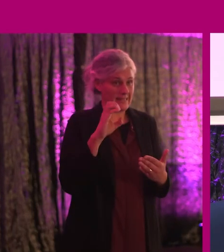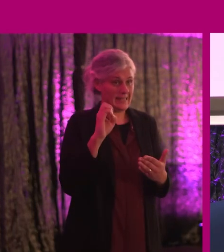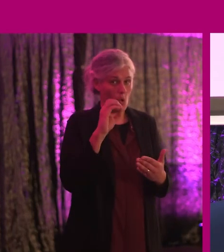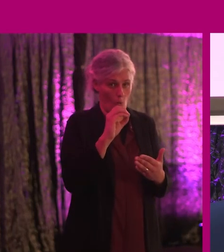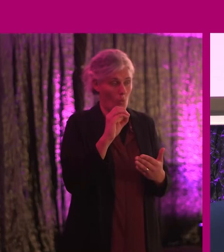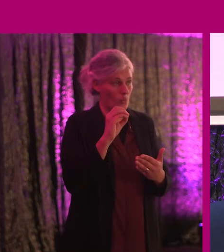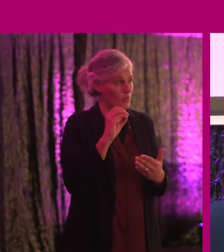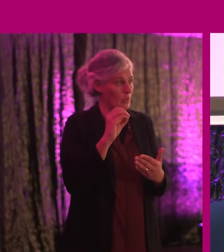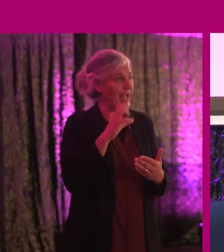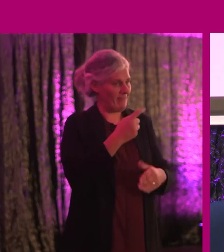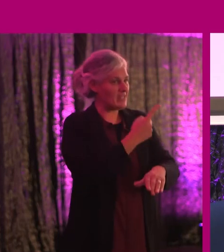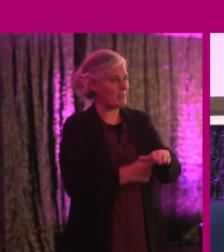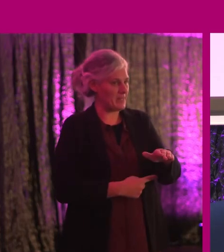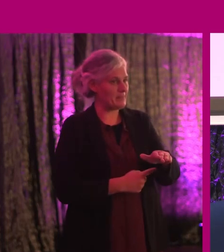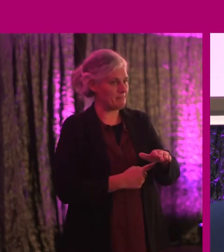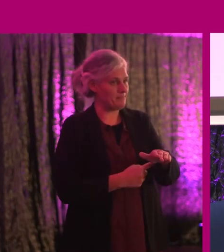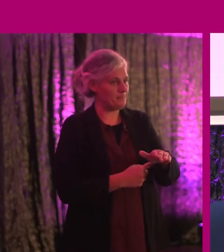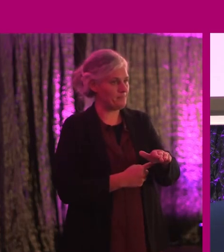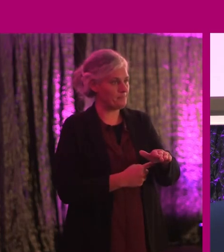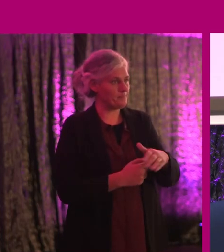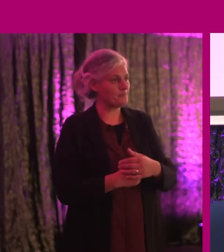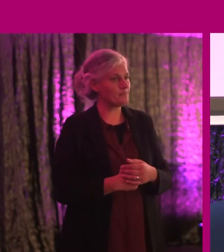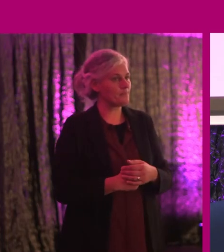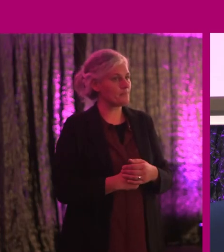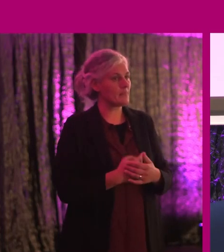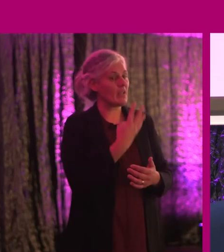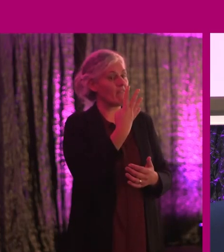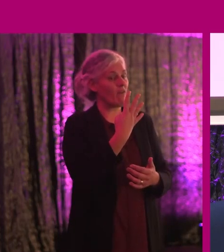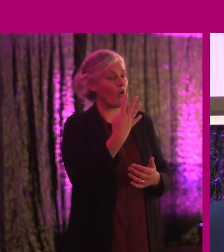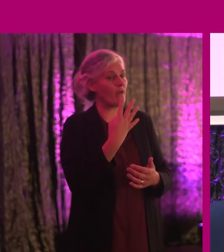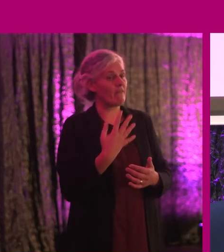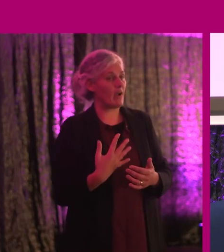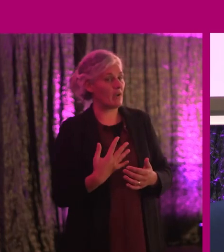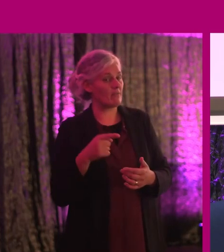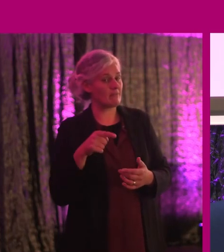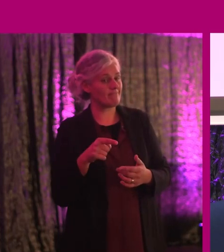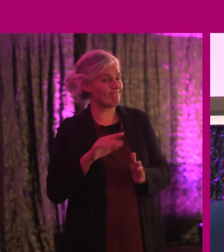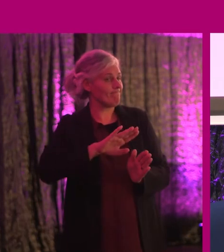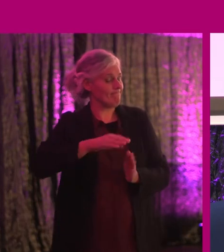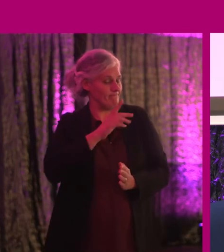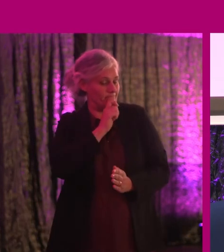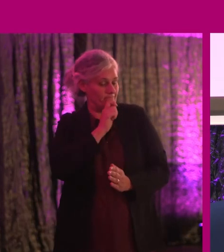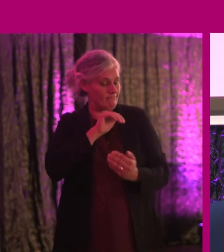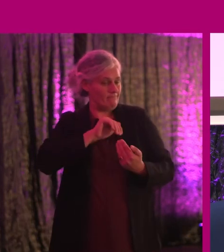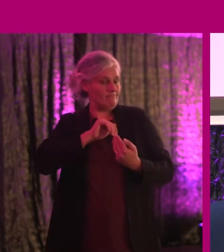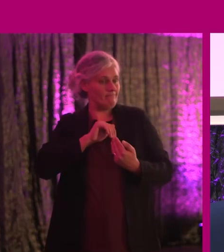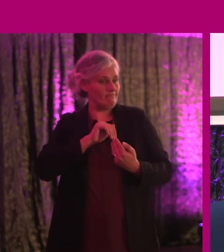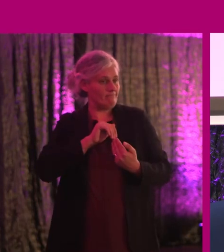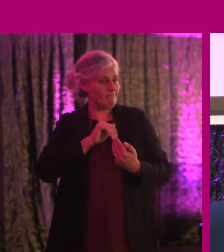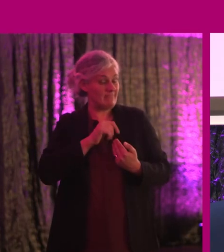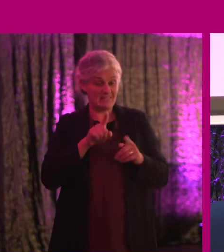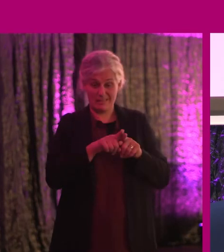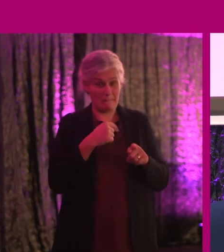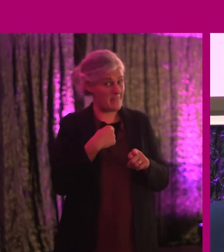have a disability. Four out of five of them are hiding it. Like I hid mine